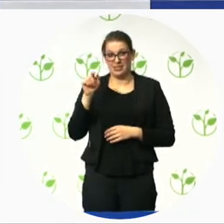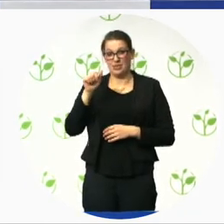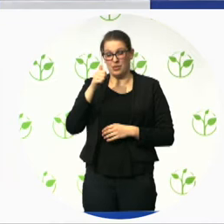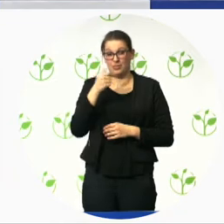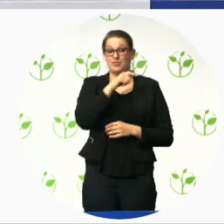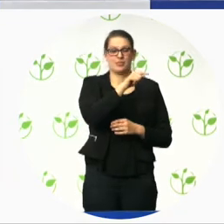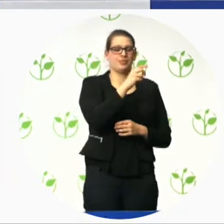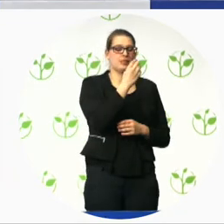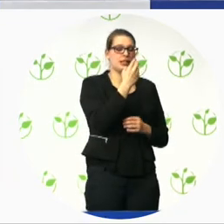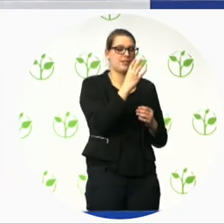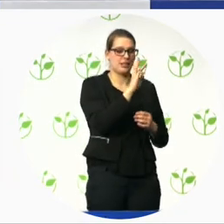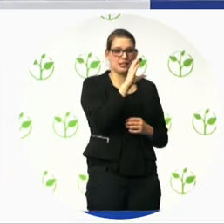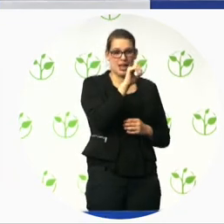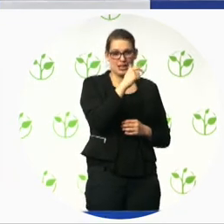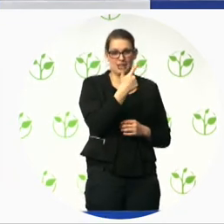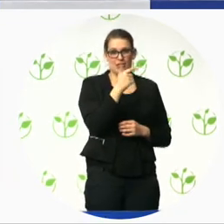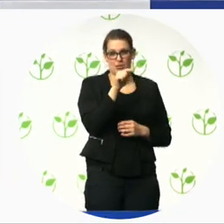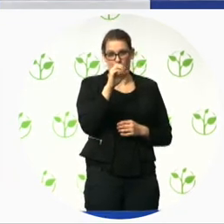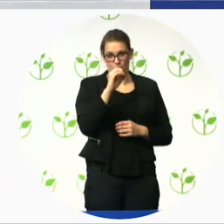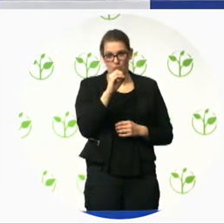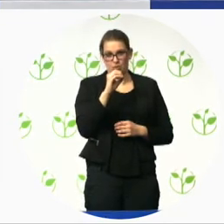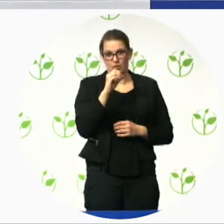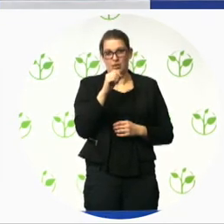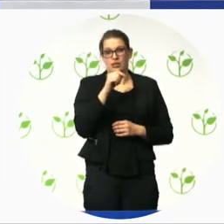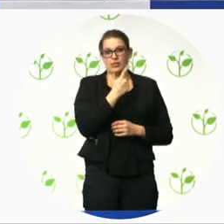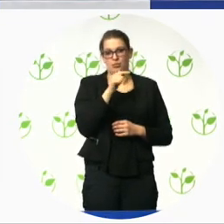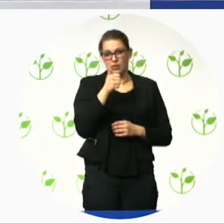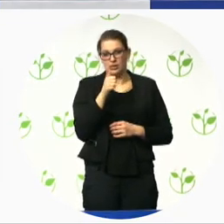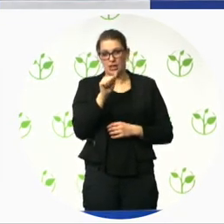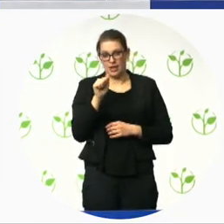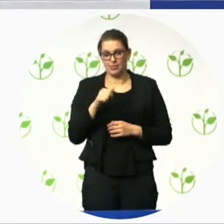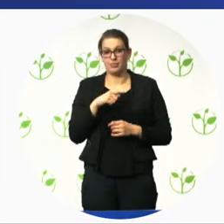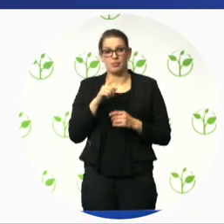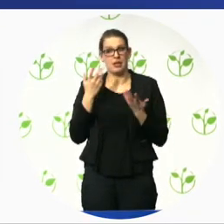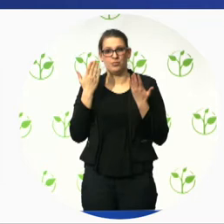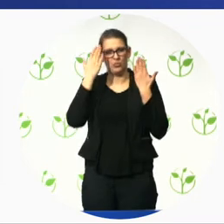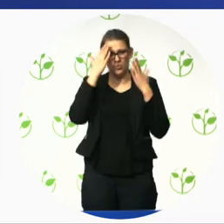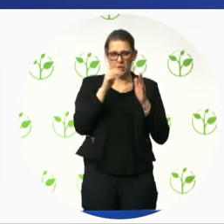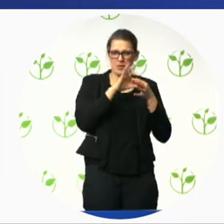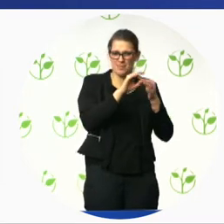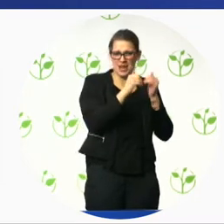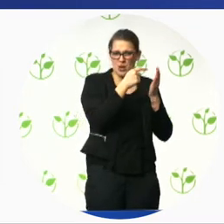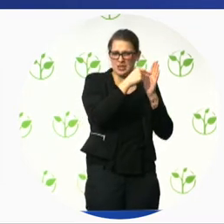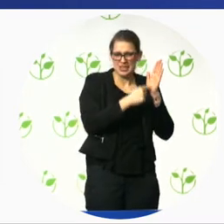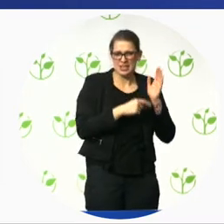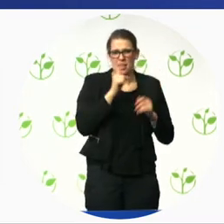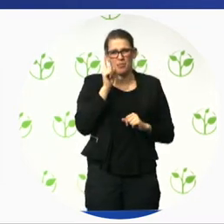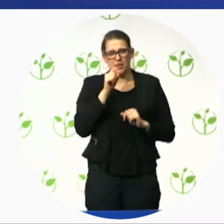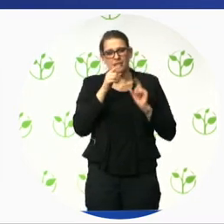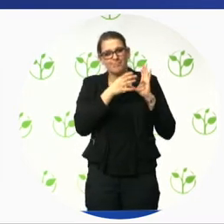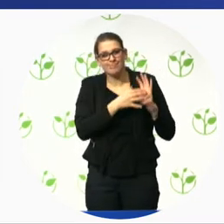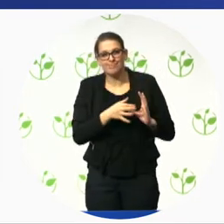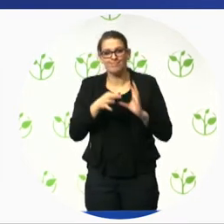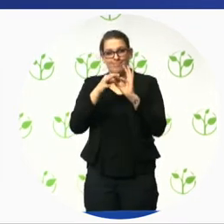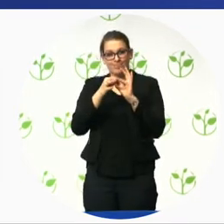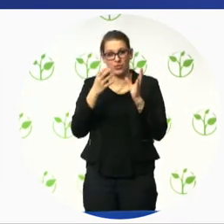can't say nothing about this but we are referring to the WCAG 2.0 AA and in the